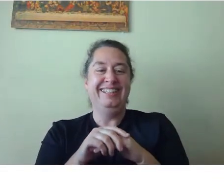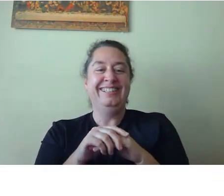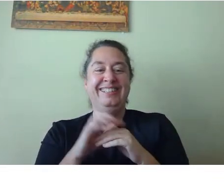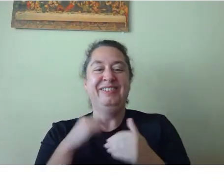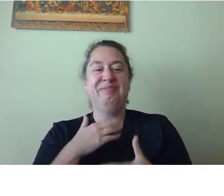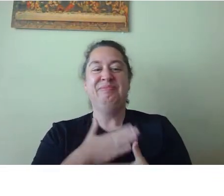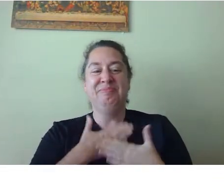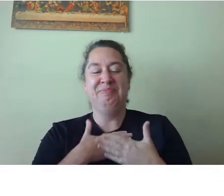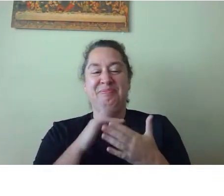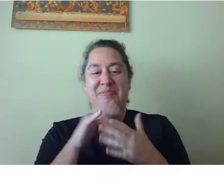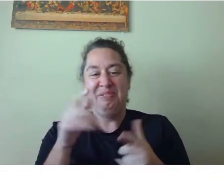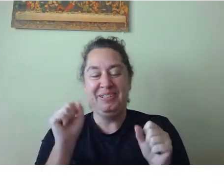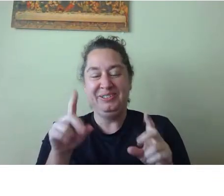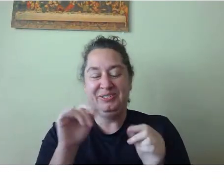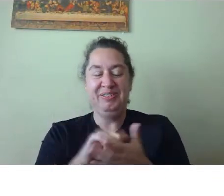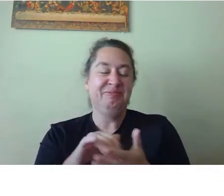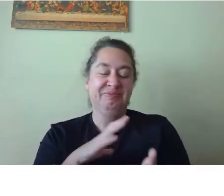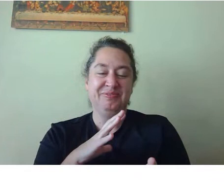grateful. Thank you.